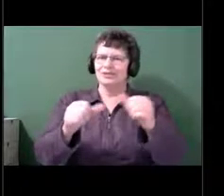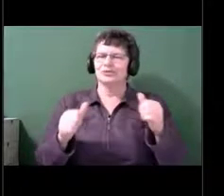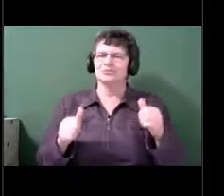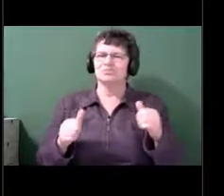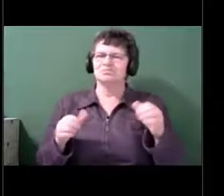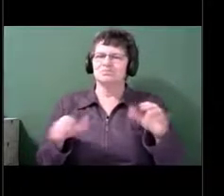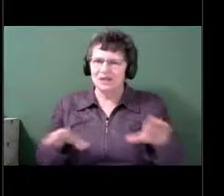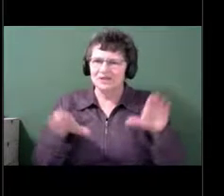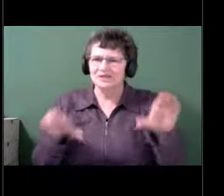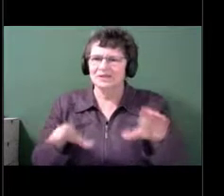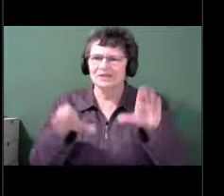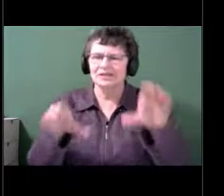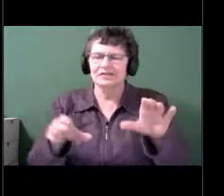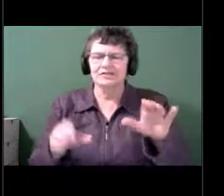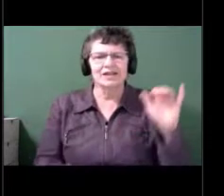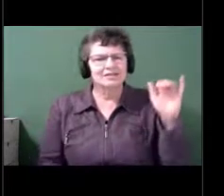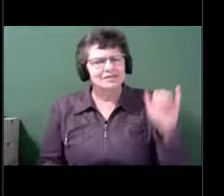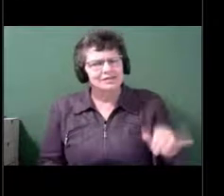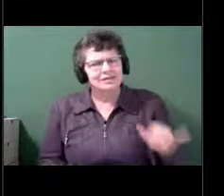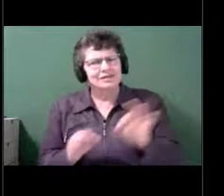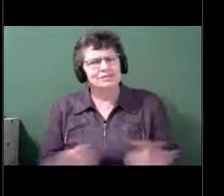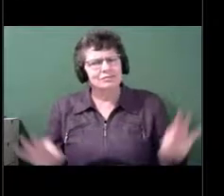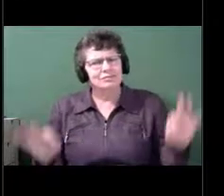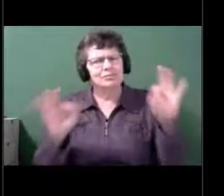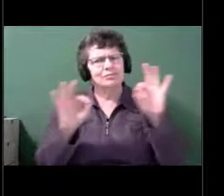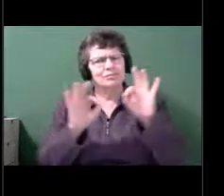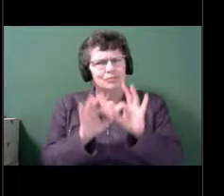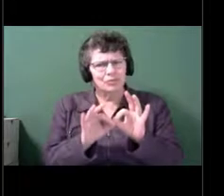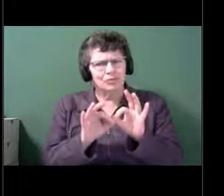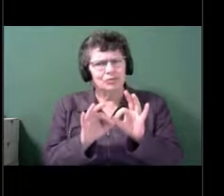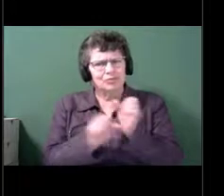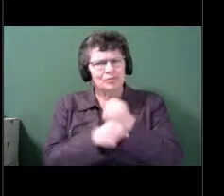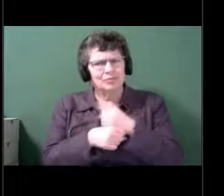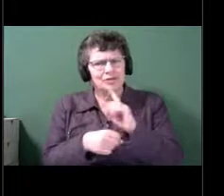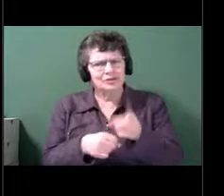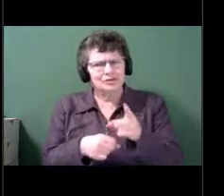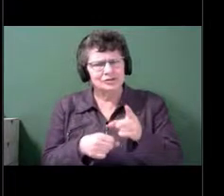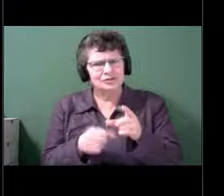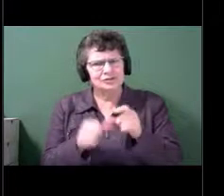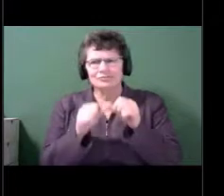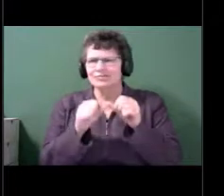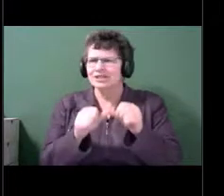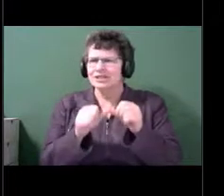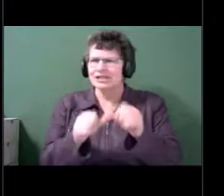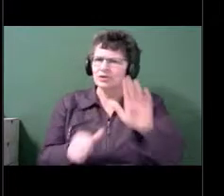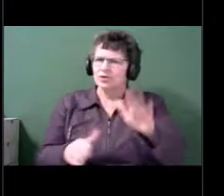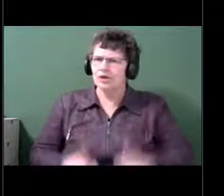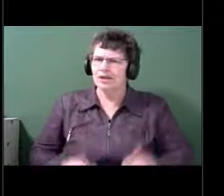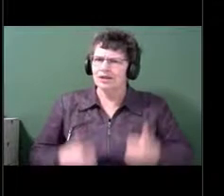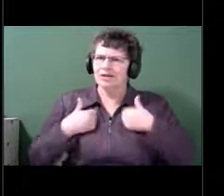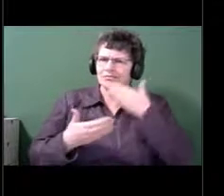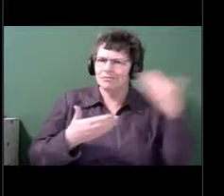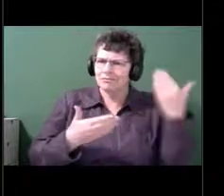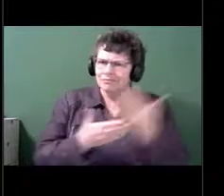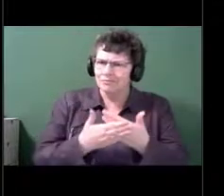well as you can, even if some of your abilities are changing. If we go to the next slide,